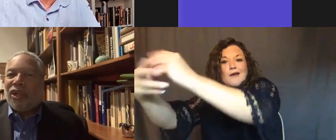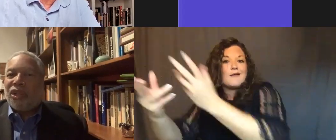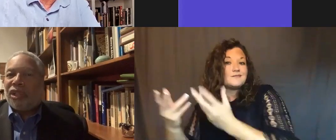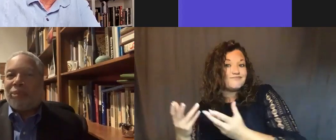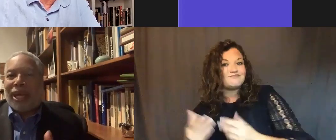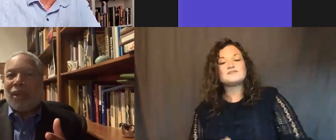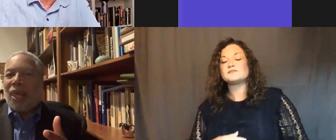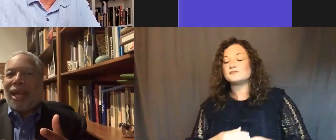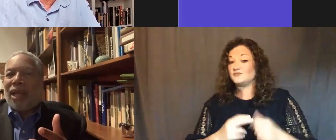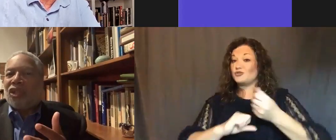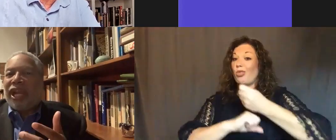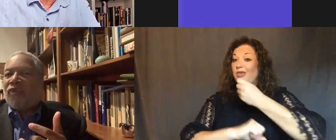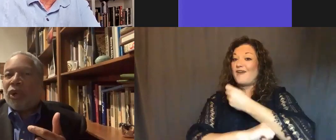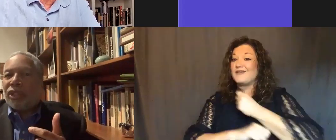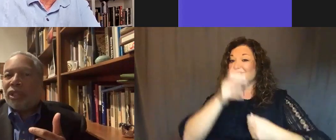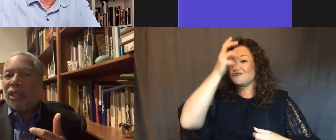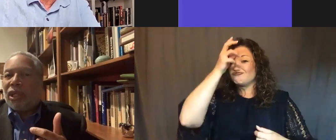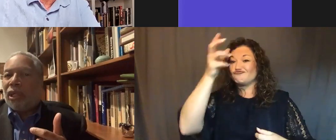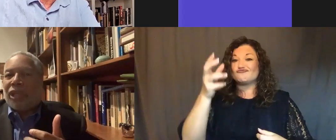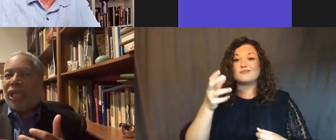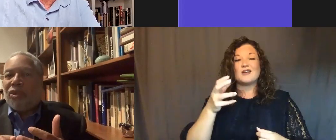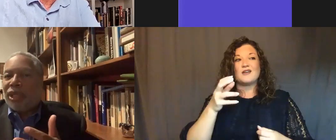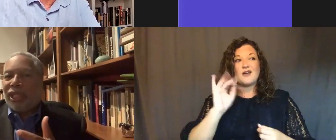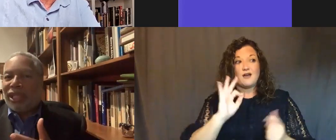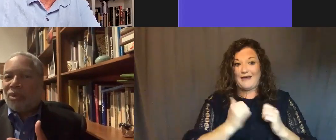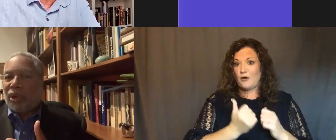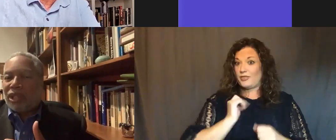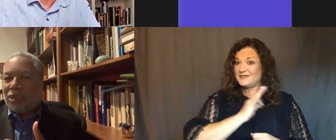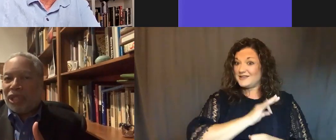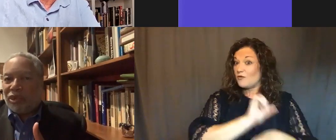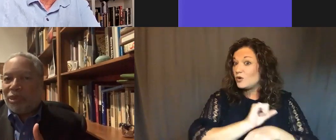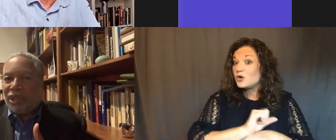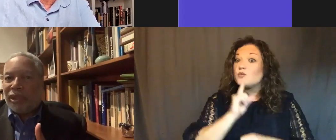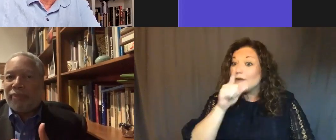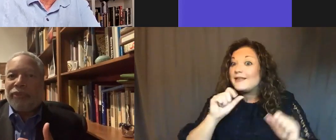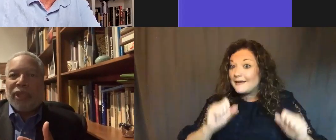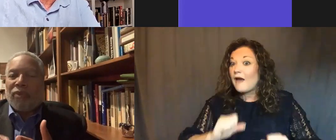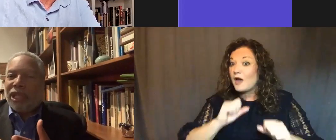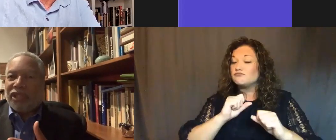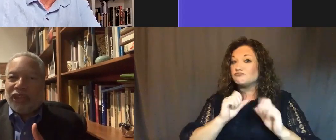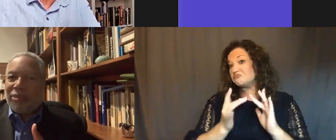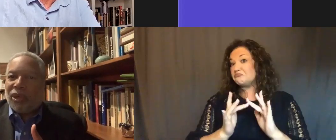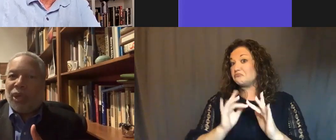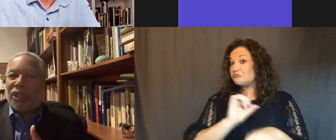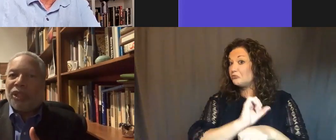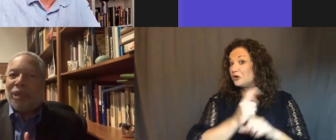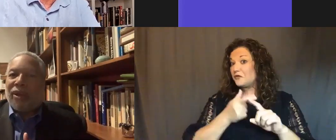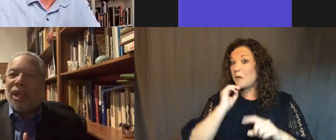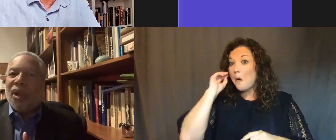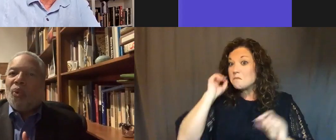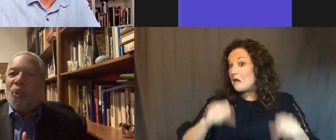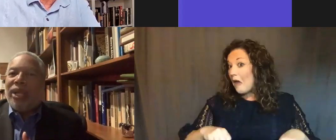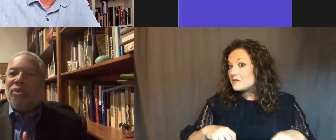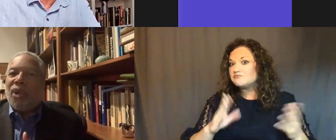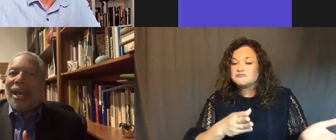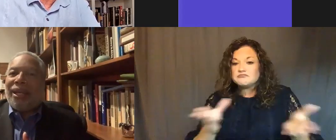different notions about how staff works. Can you really telework as much as we've been doing? Raises fundamental questions about